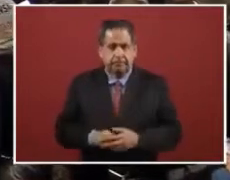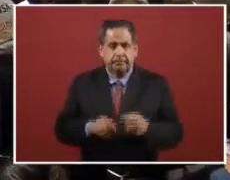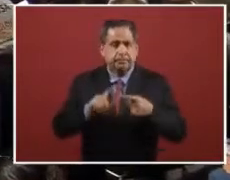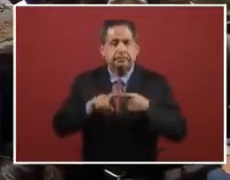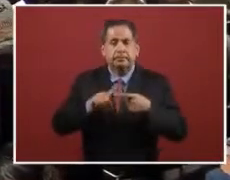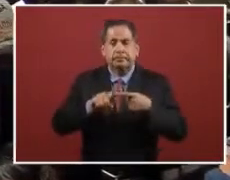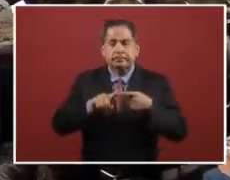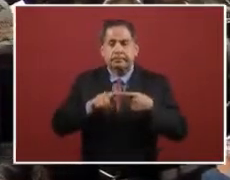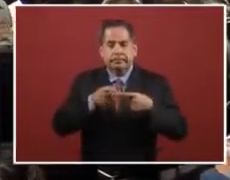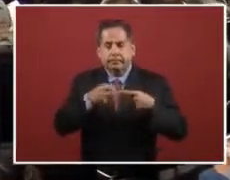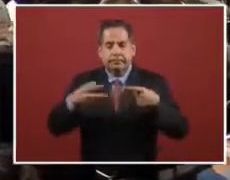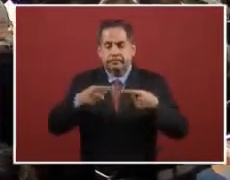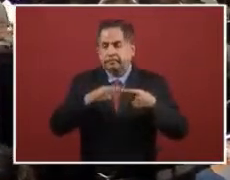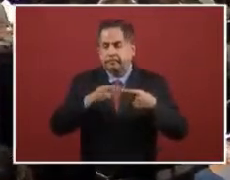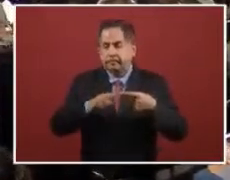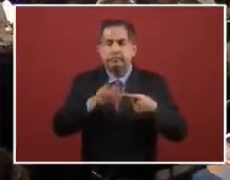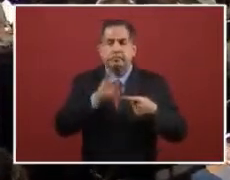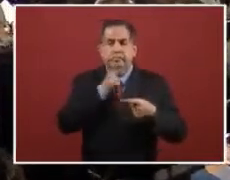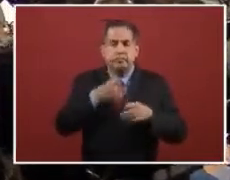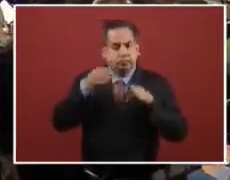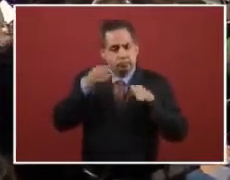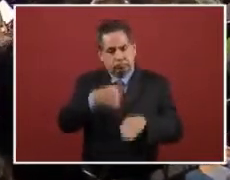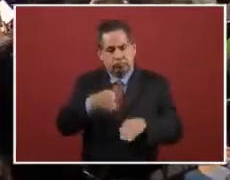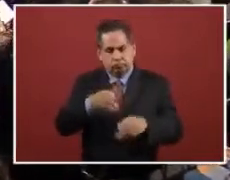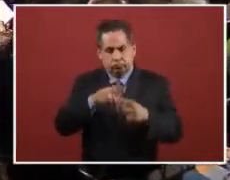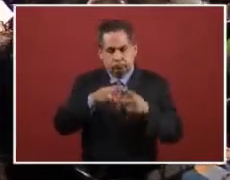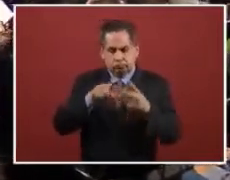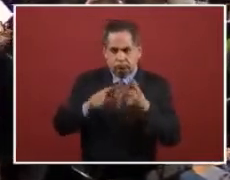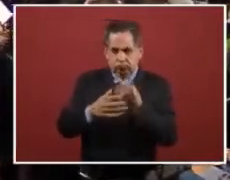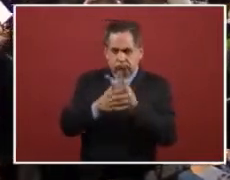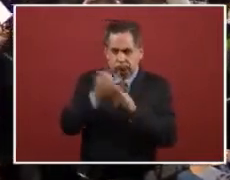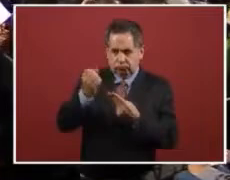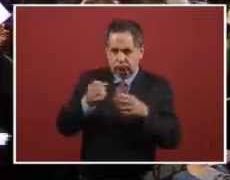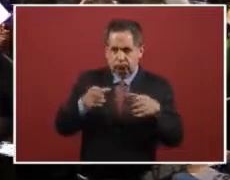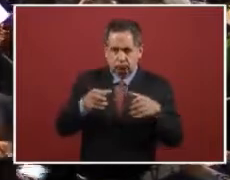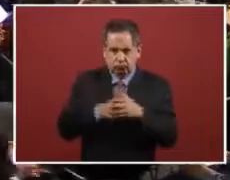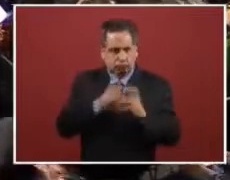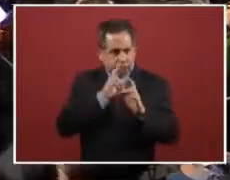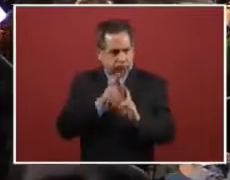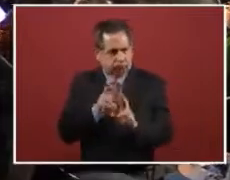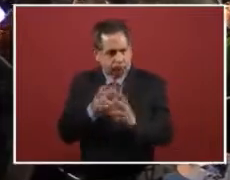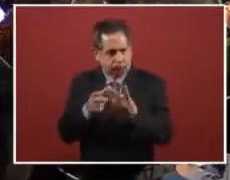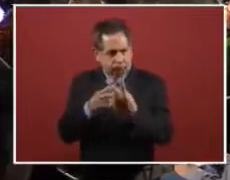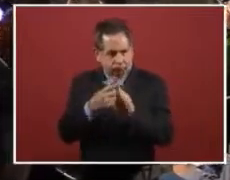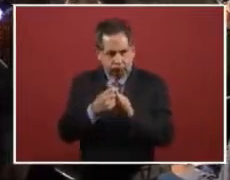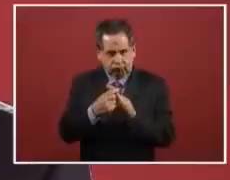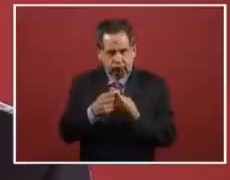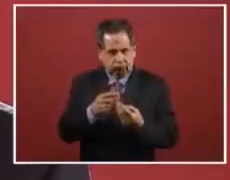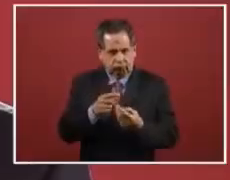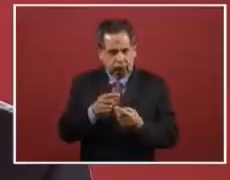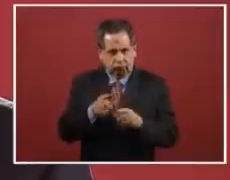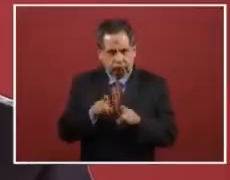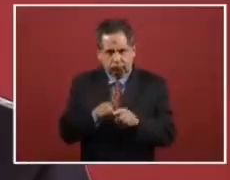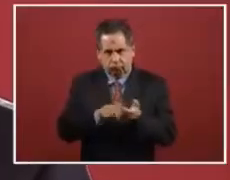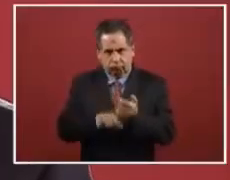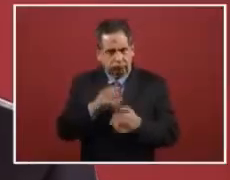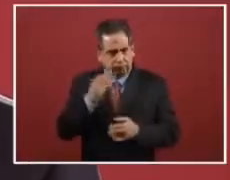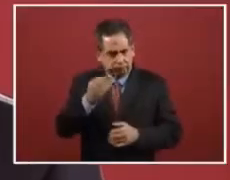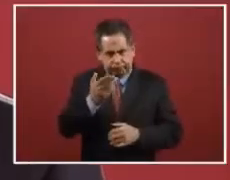La segunda pregunta tenía referencias a Pemex, así es que si les parece bien la respondo a los al mismo tiempo.